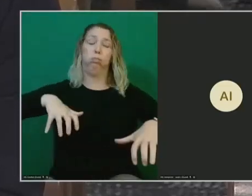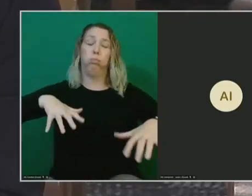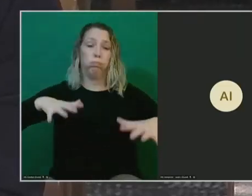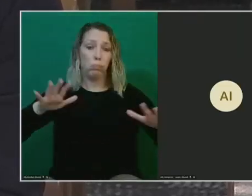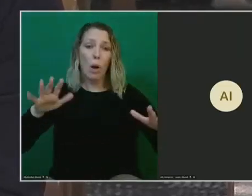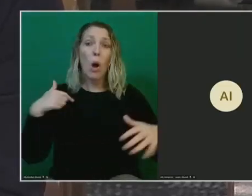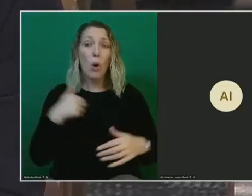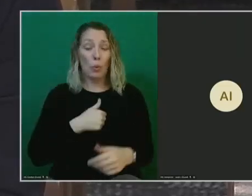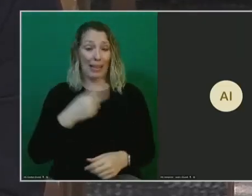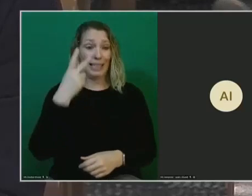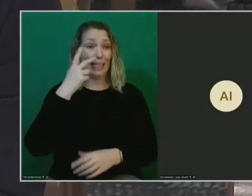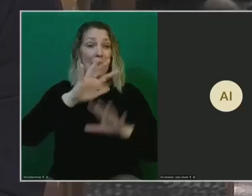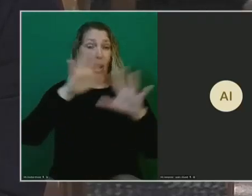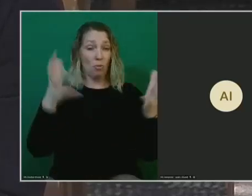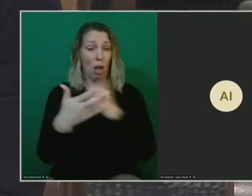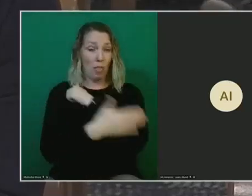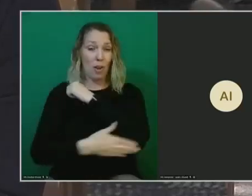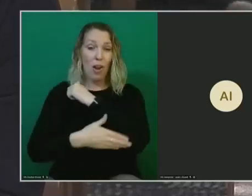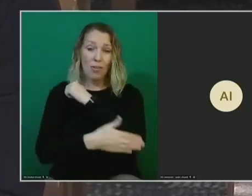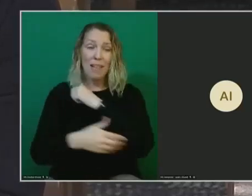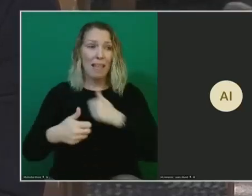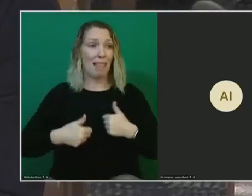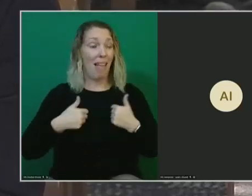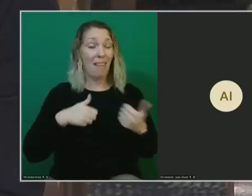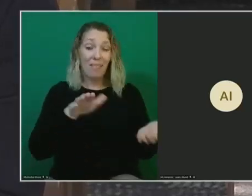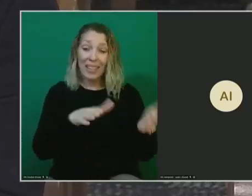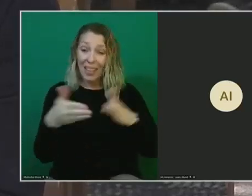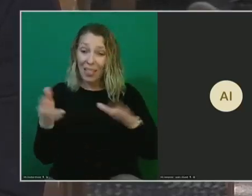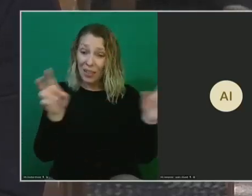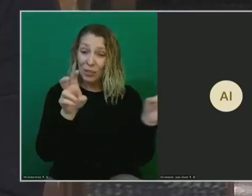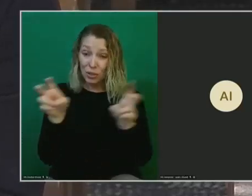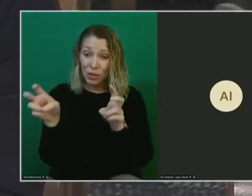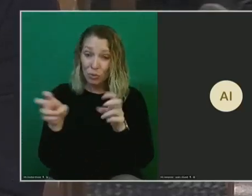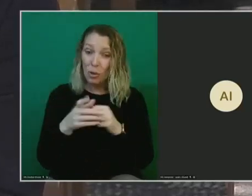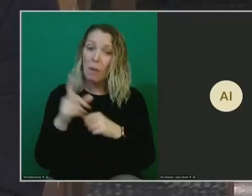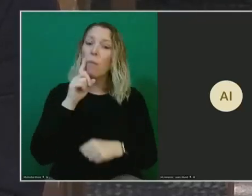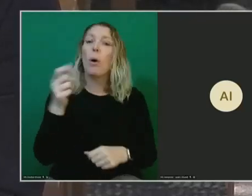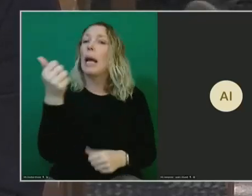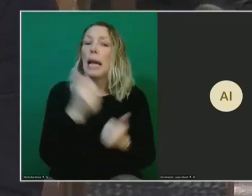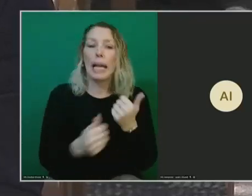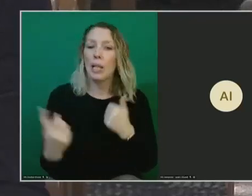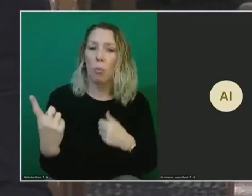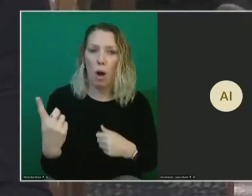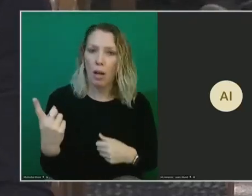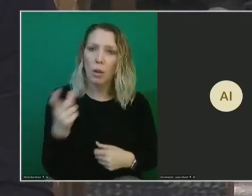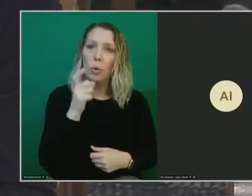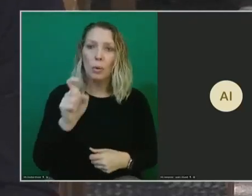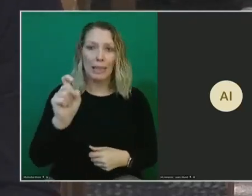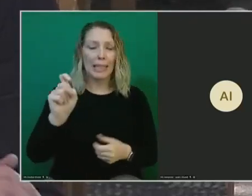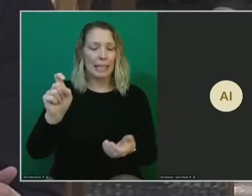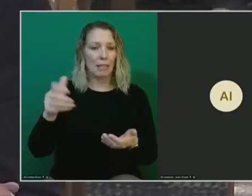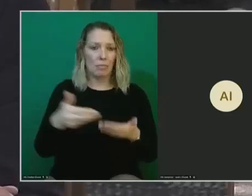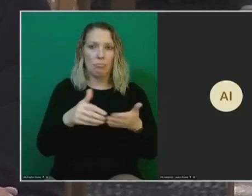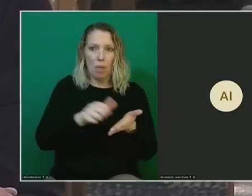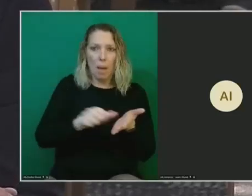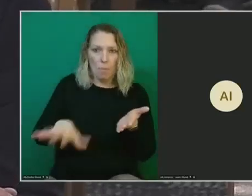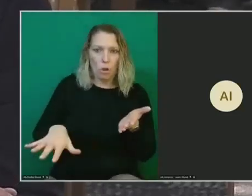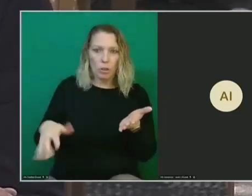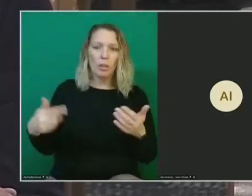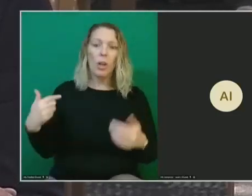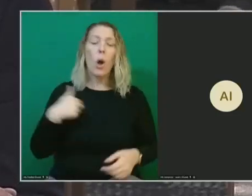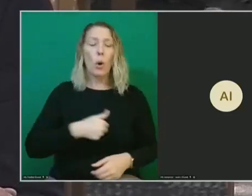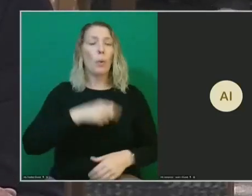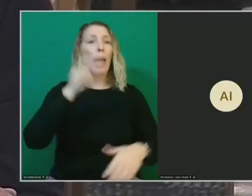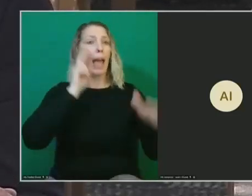we're seeing around the country, this is a life and death issue for anyone that needs an abortion. We anticipated this